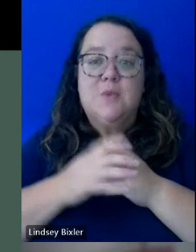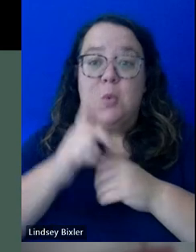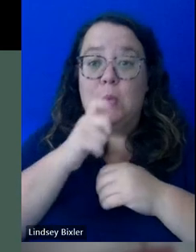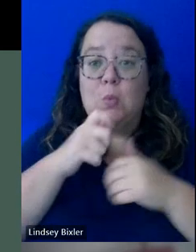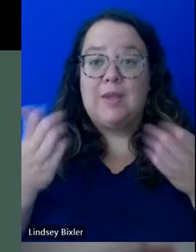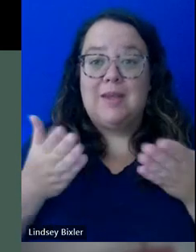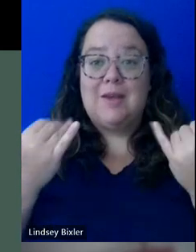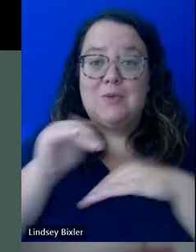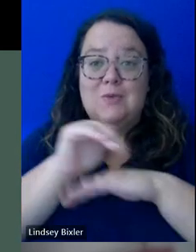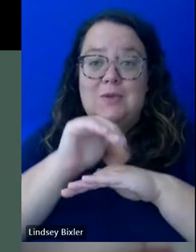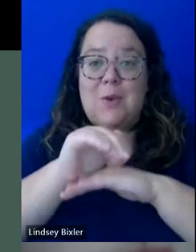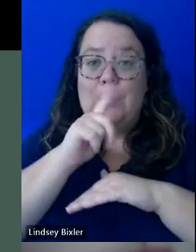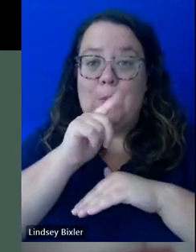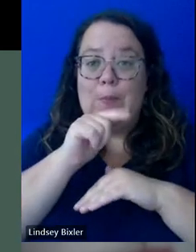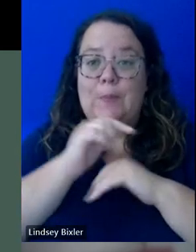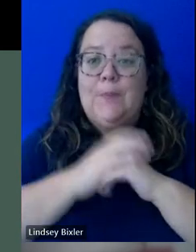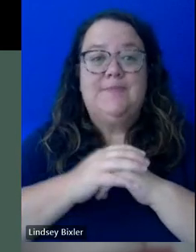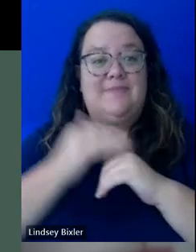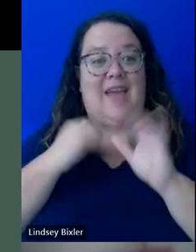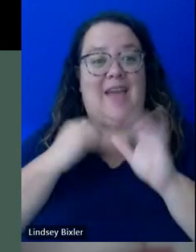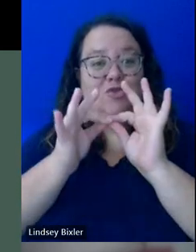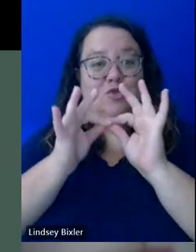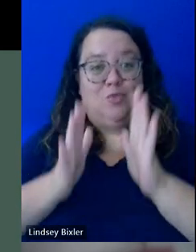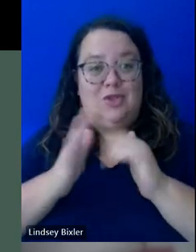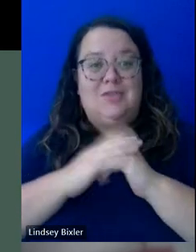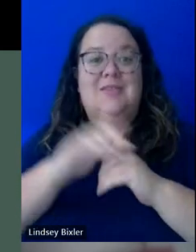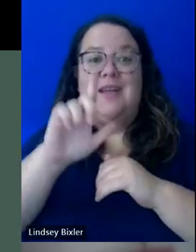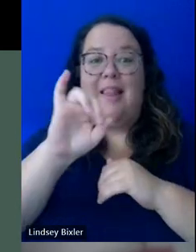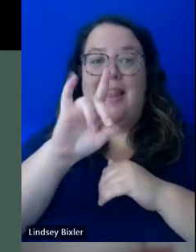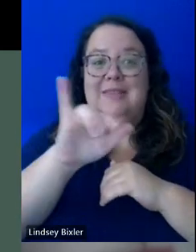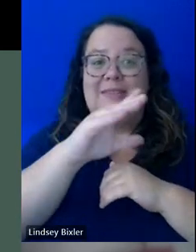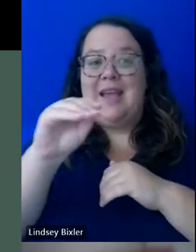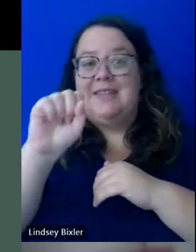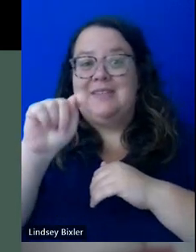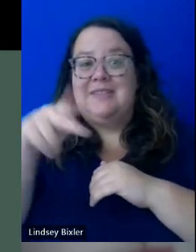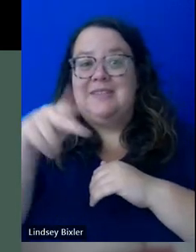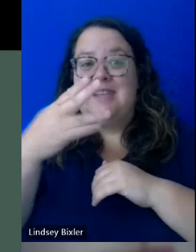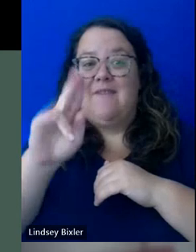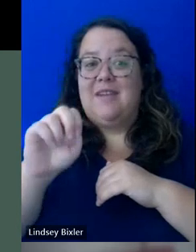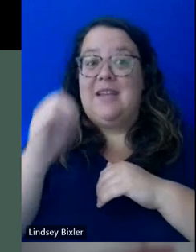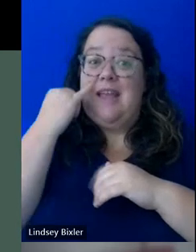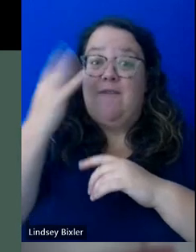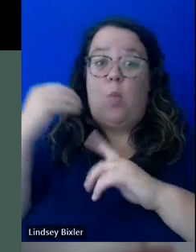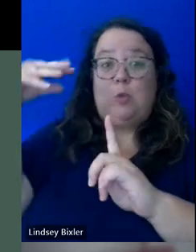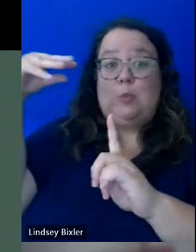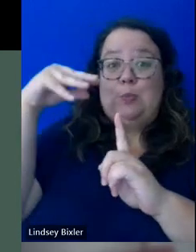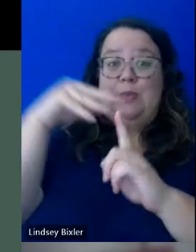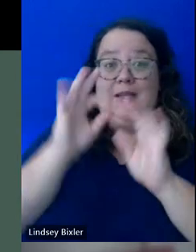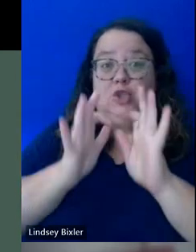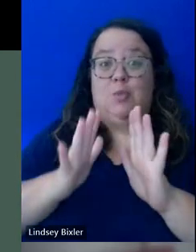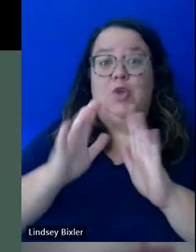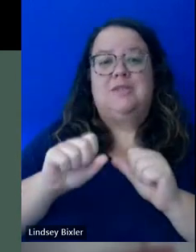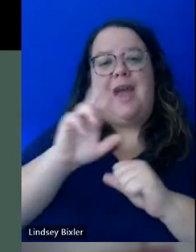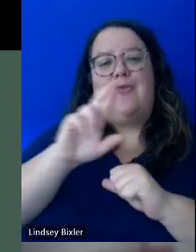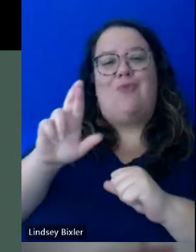we have interpreters, Lindsey and Stephanie. If you want to spotlight them, you can right click